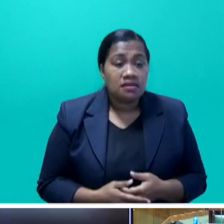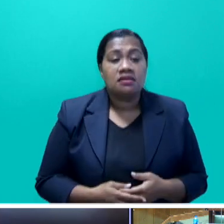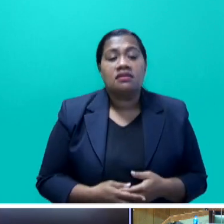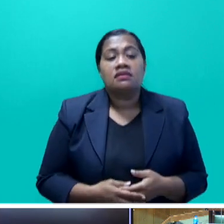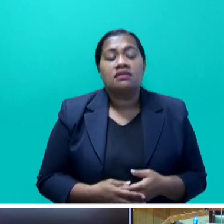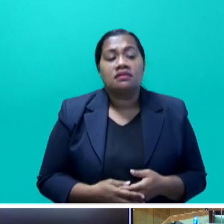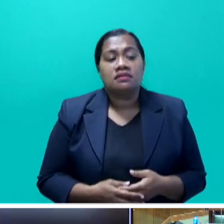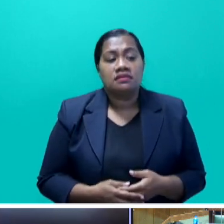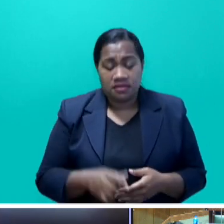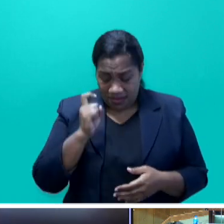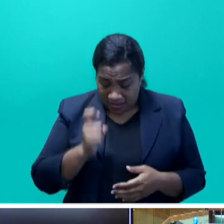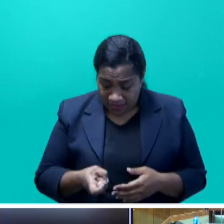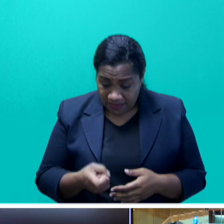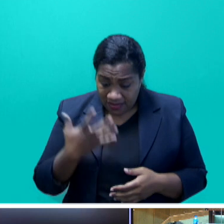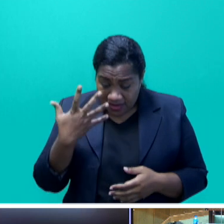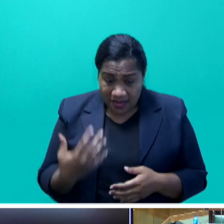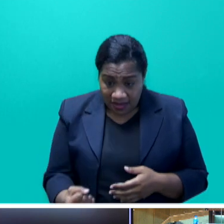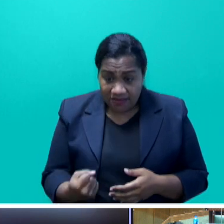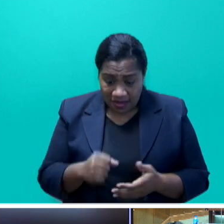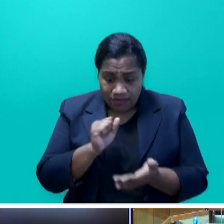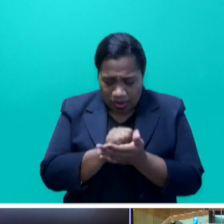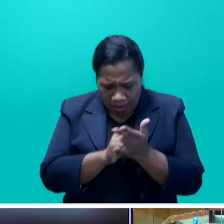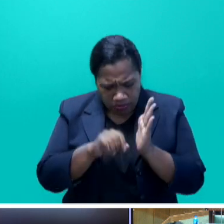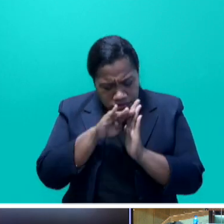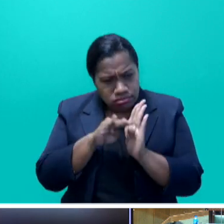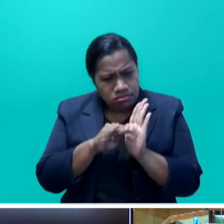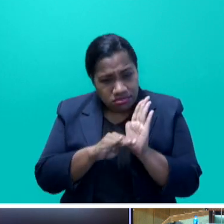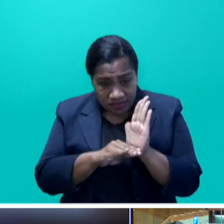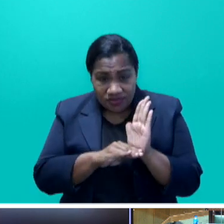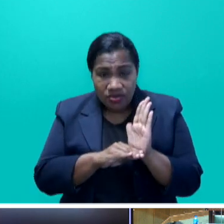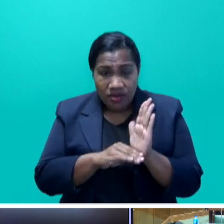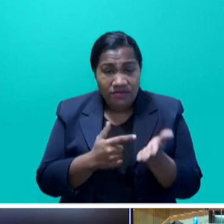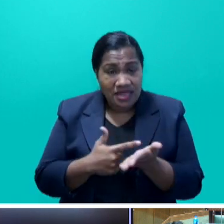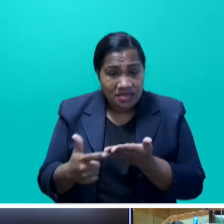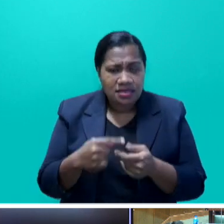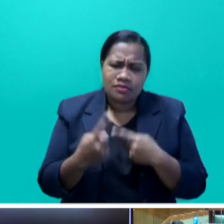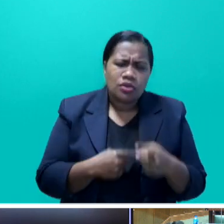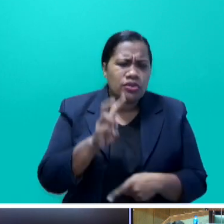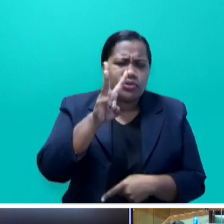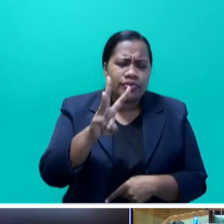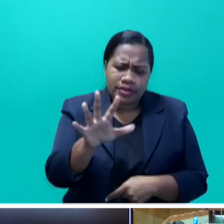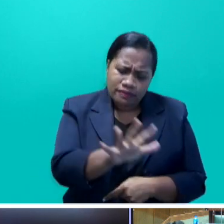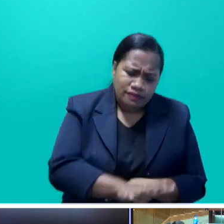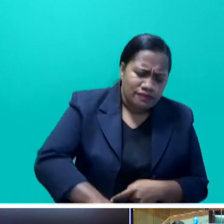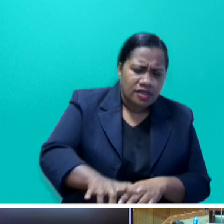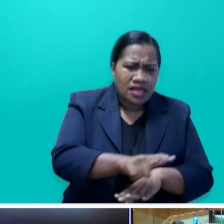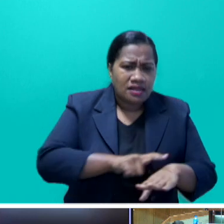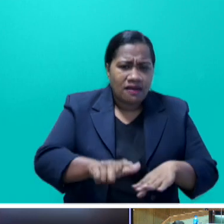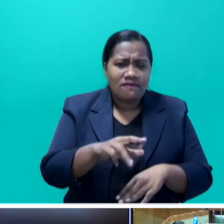terms and conditions of the lease, say you lease three acres of Itauke land for your retirement home.